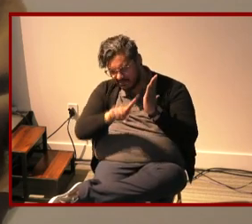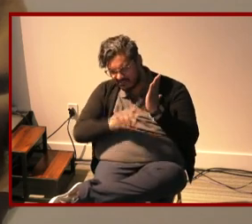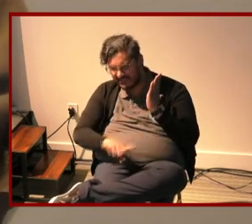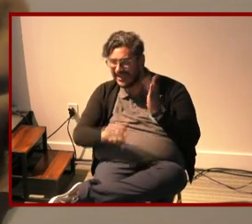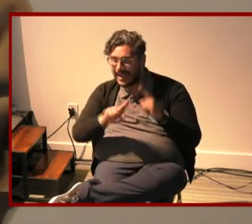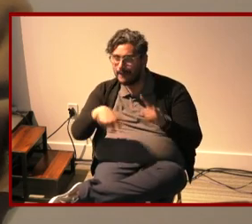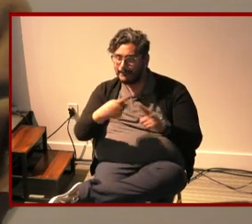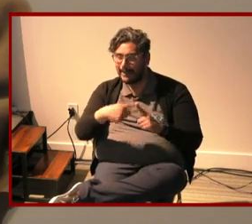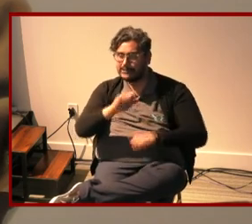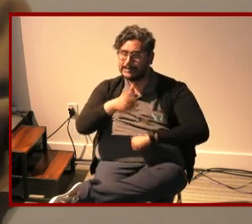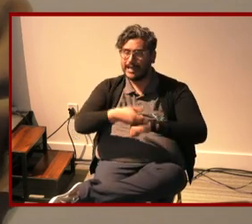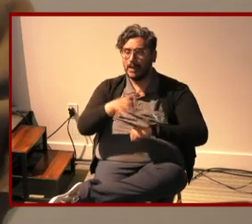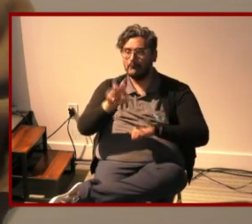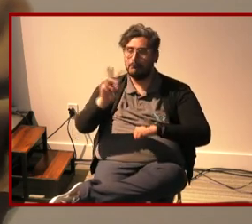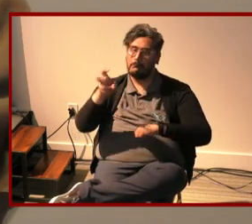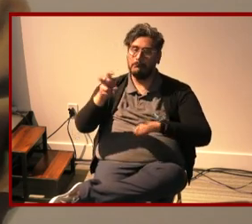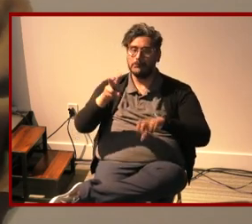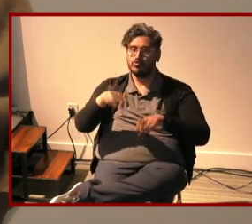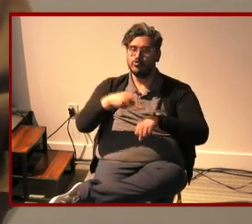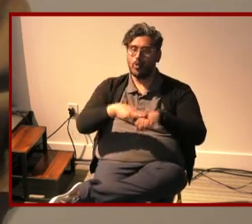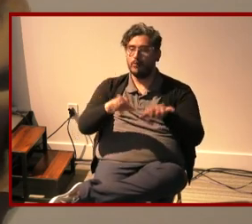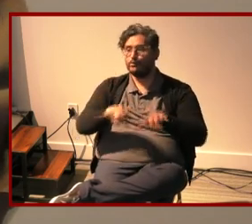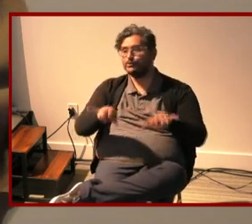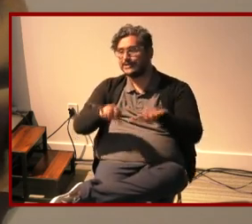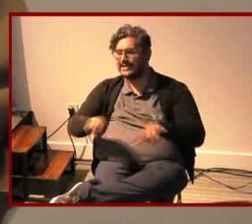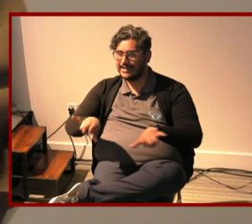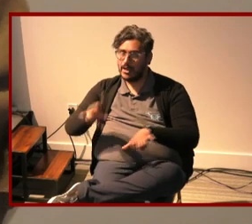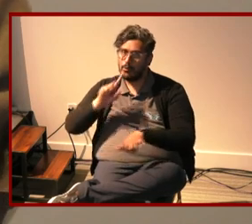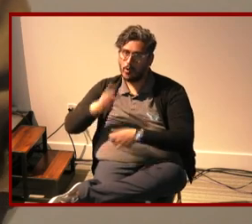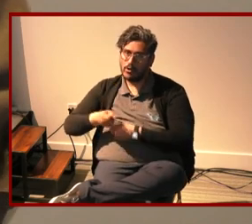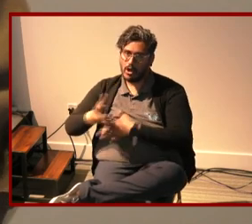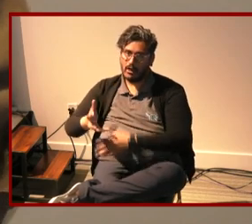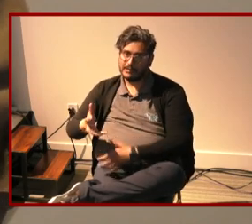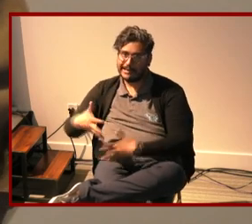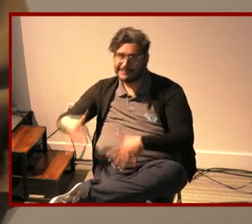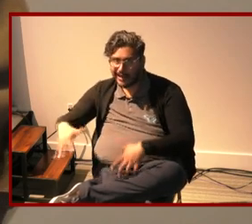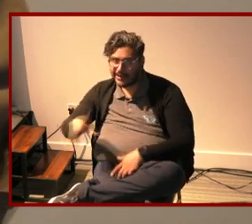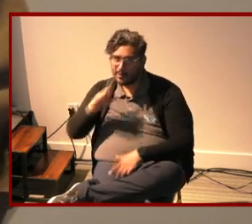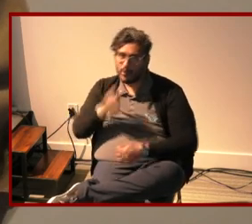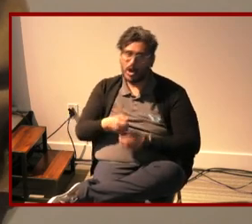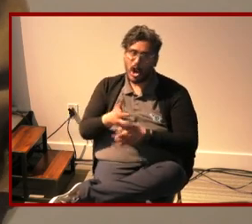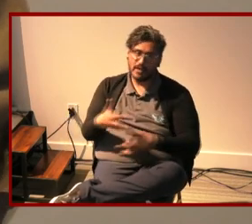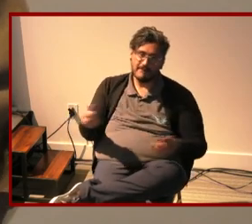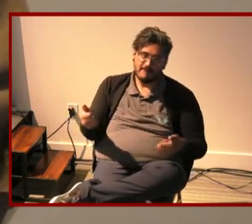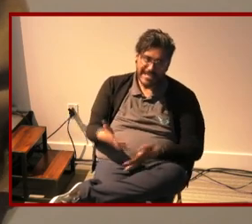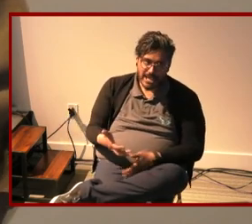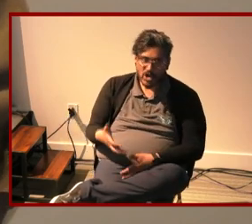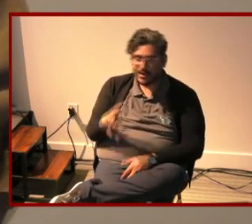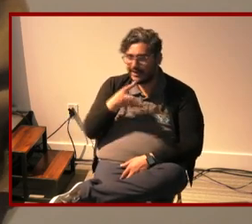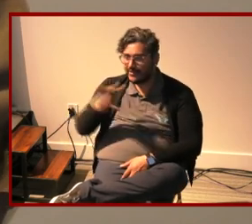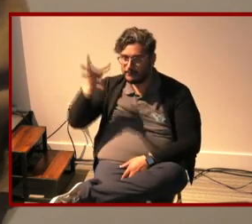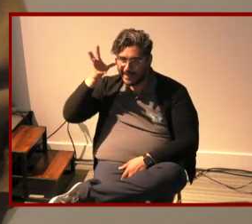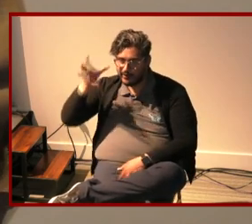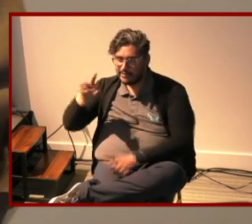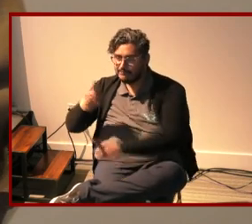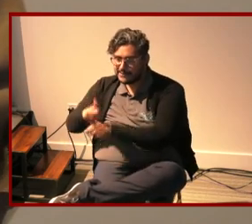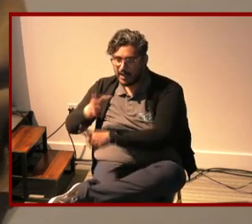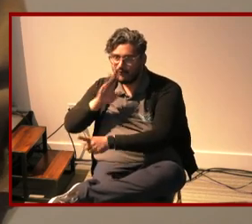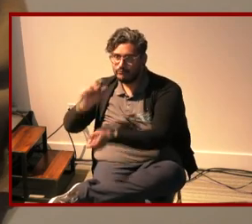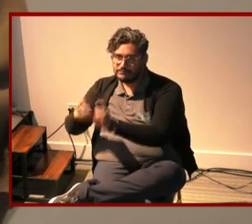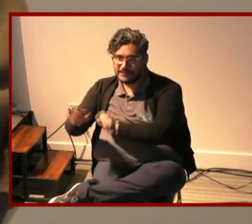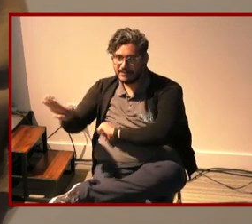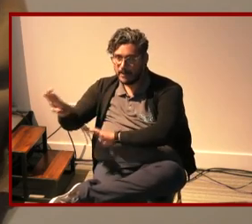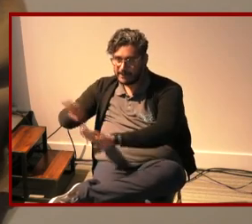conditions of normalcy that then is anxiety producing and disciplines parents into behaving very specific ways i also